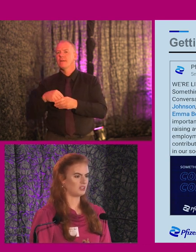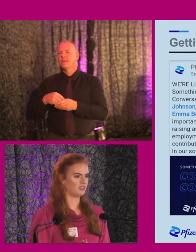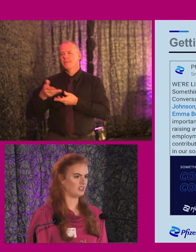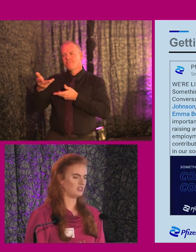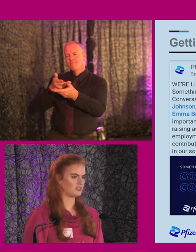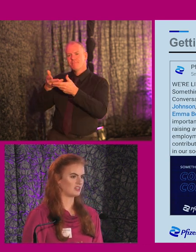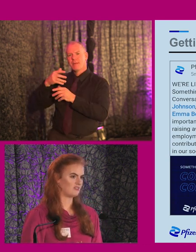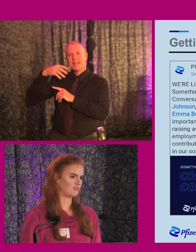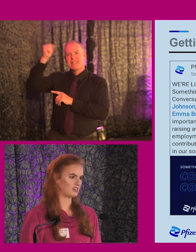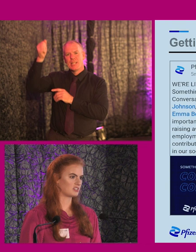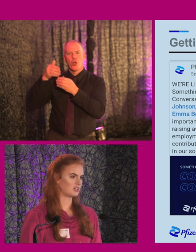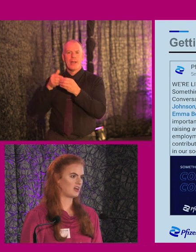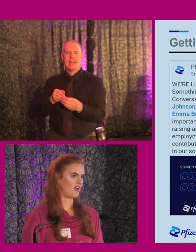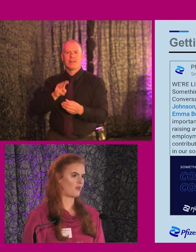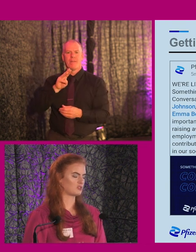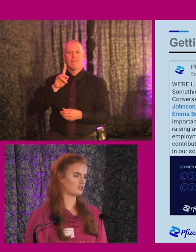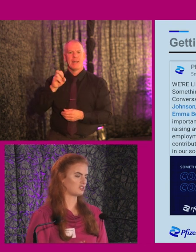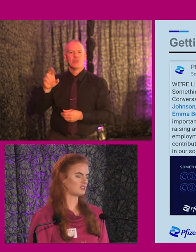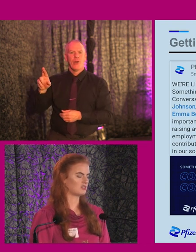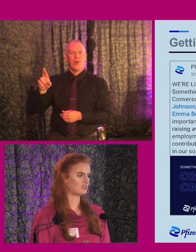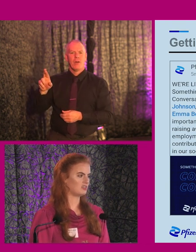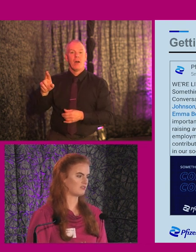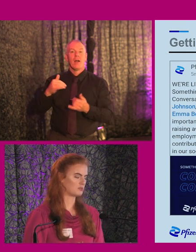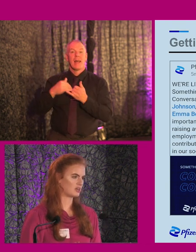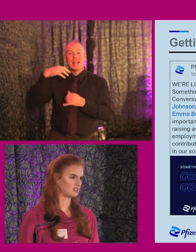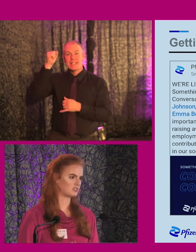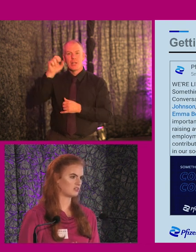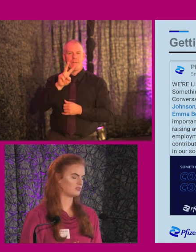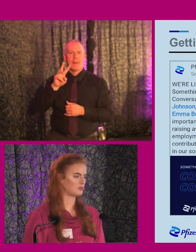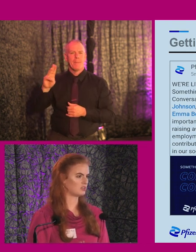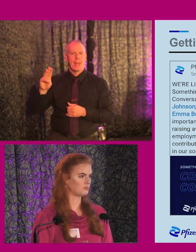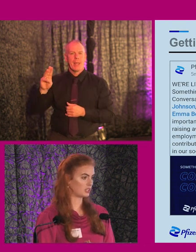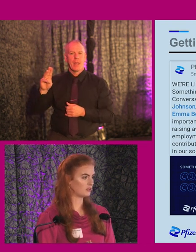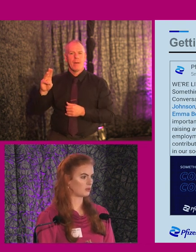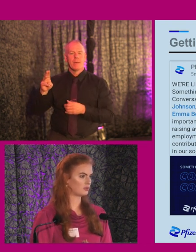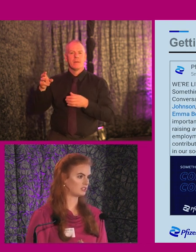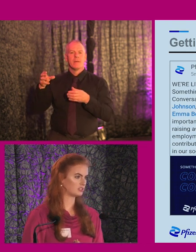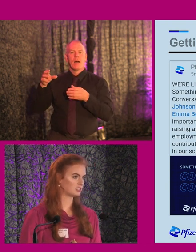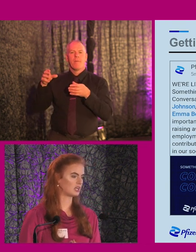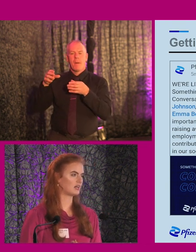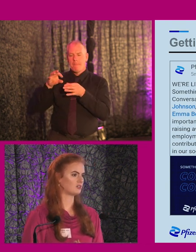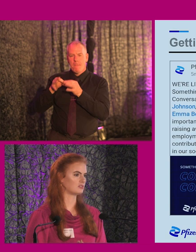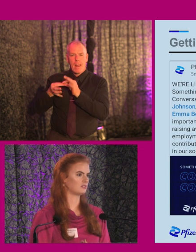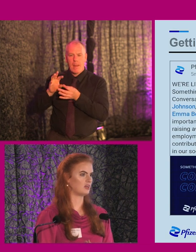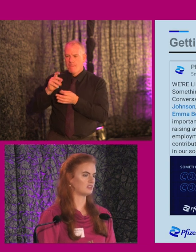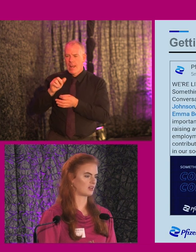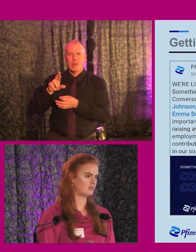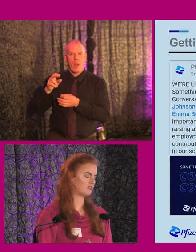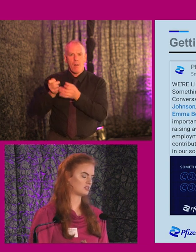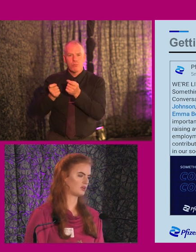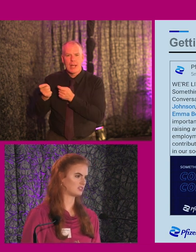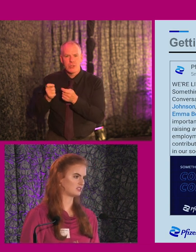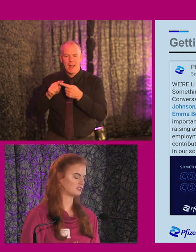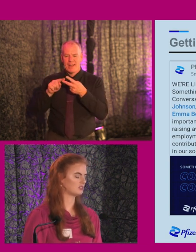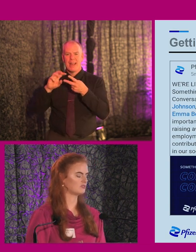to senior leaders in Pfizer, such as the senior vice president of small molecule operations and also executive